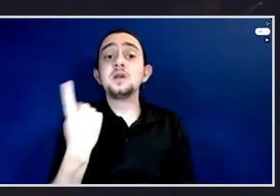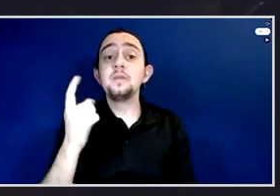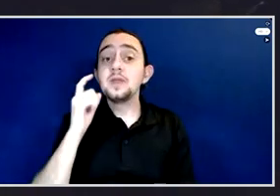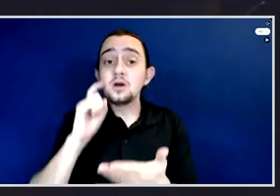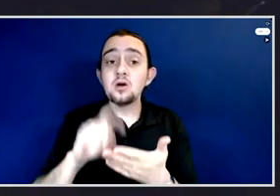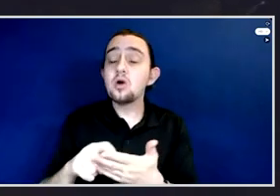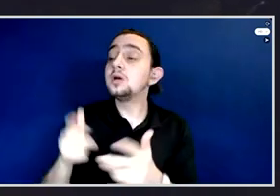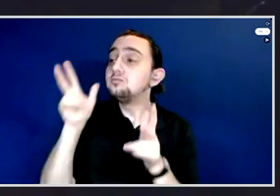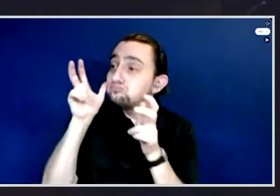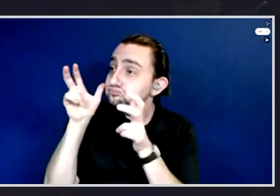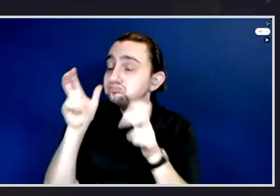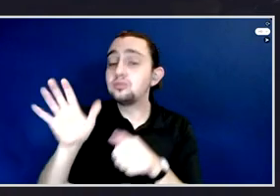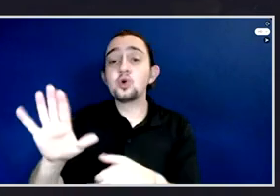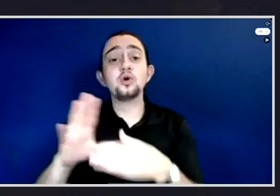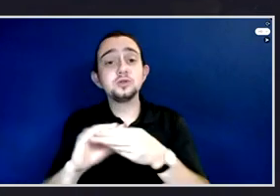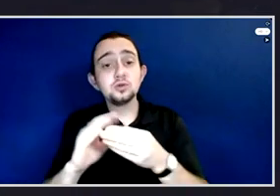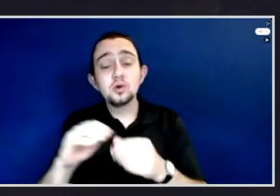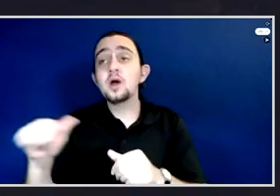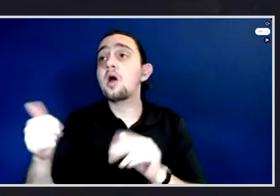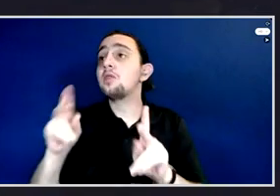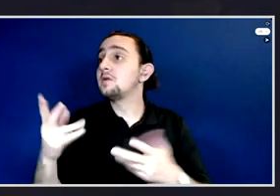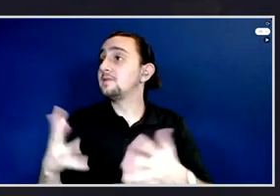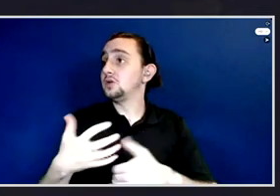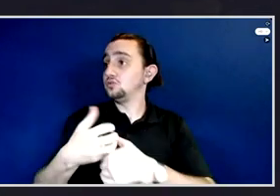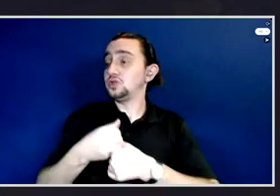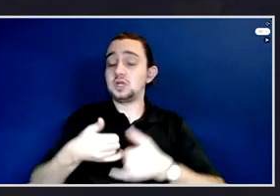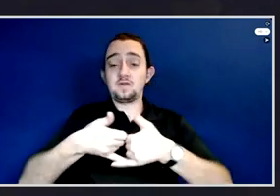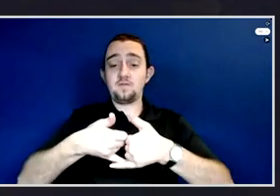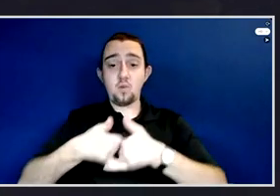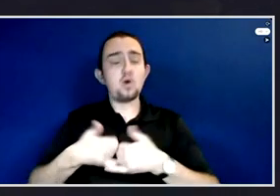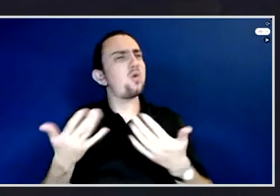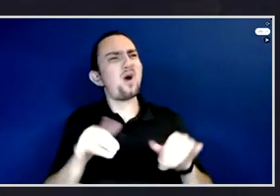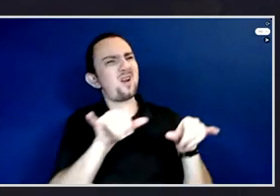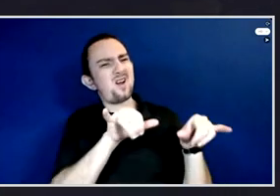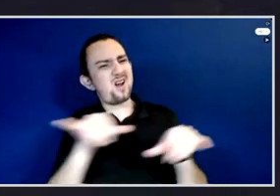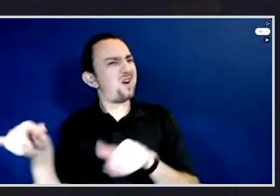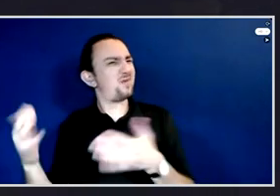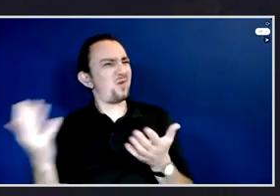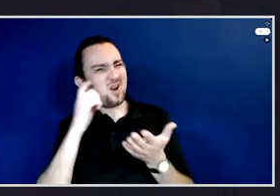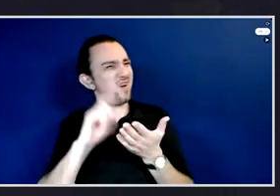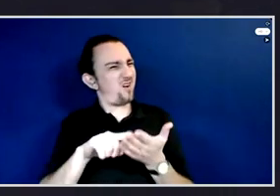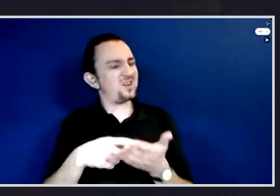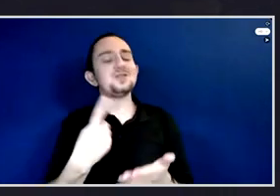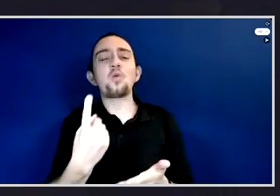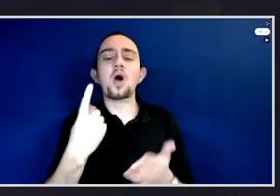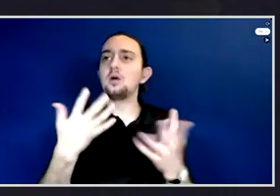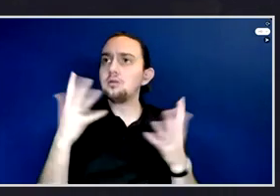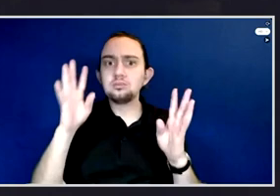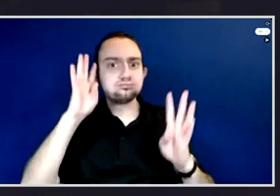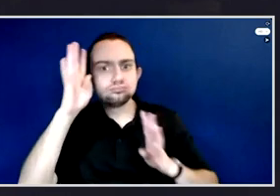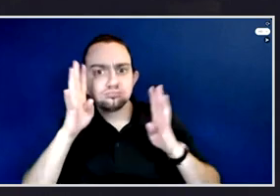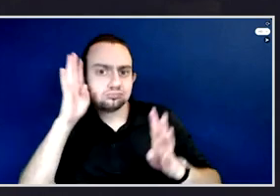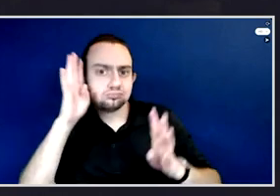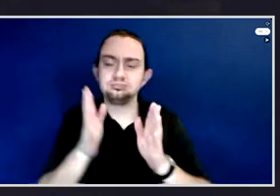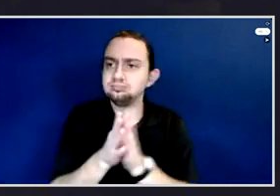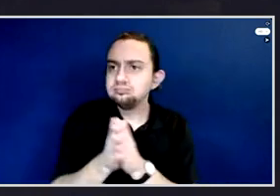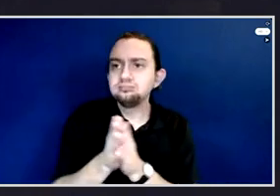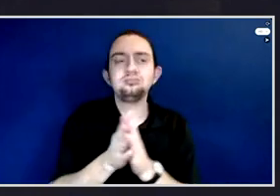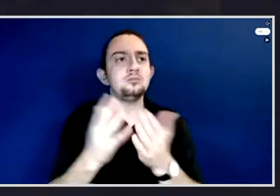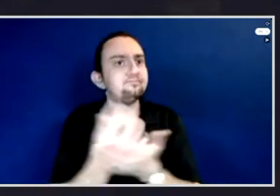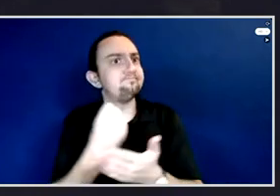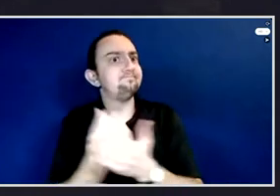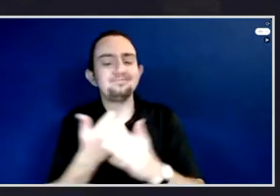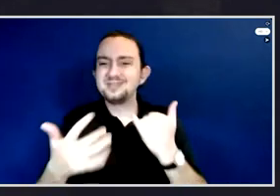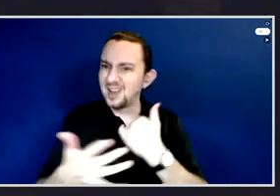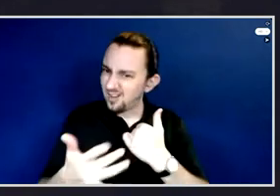awardees, in terms of common denominators. One is the innovative use of technology to